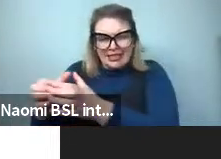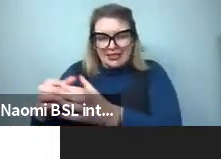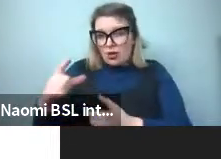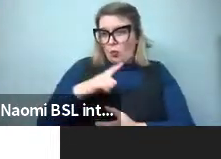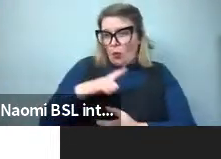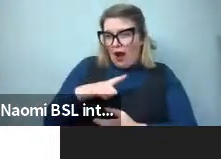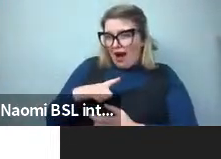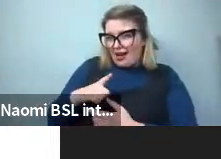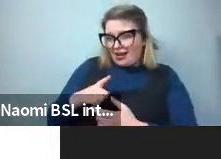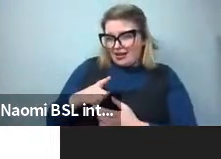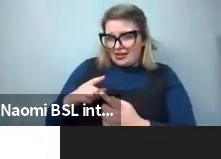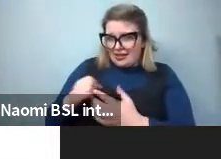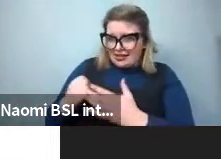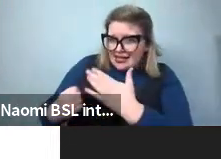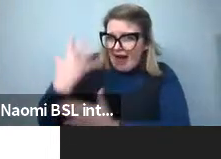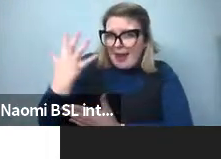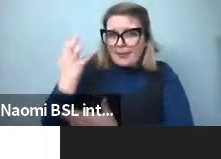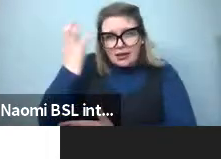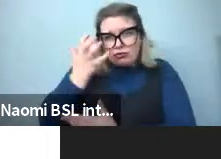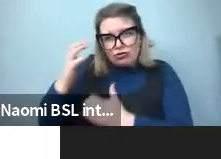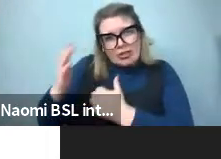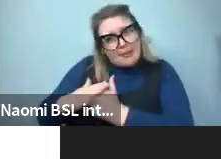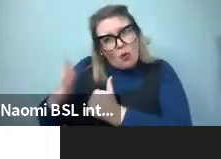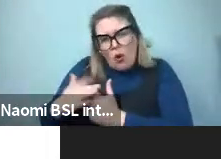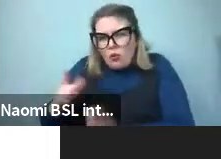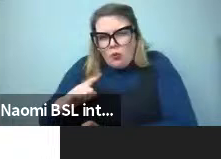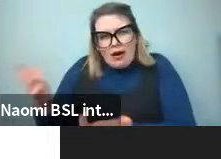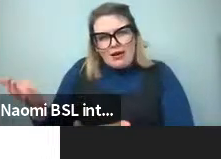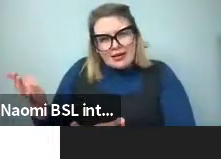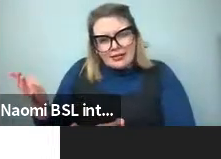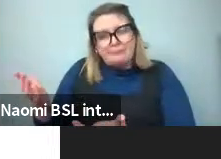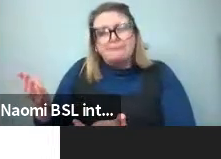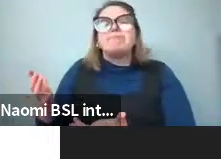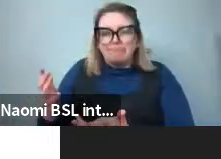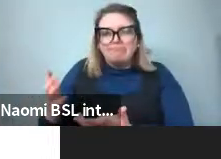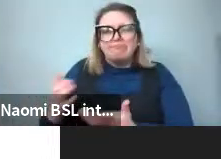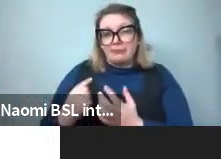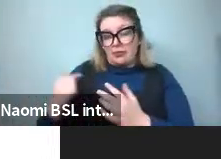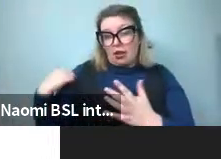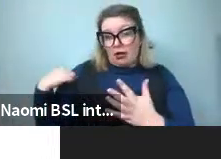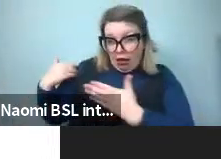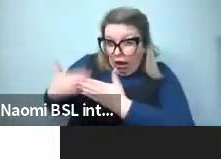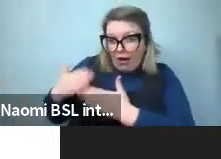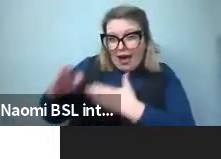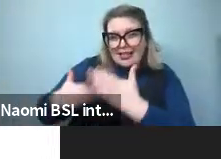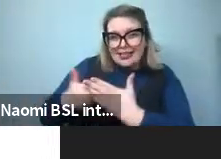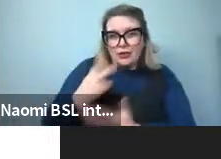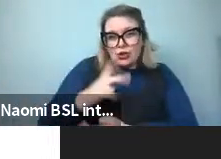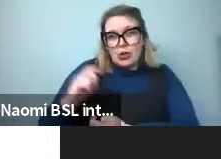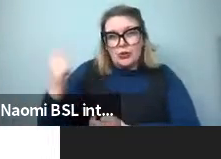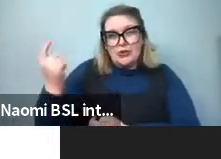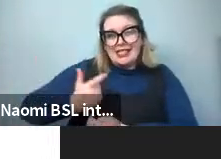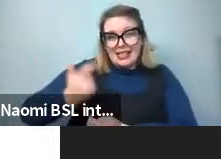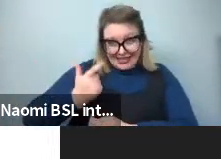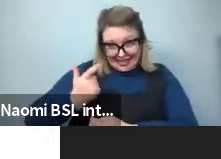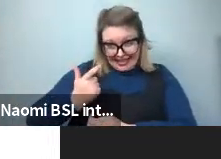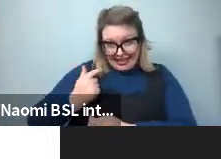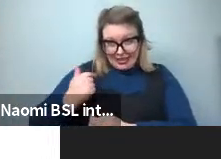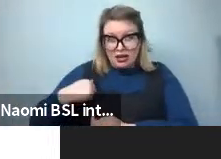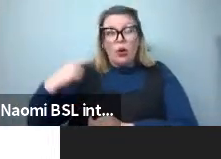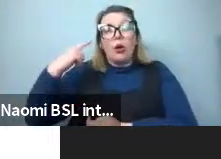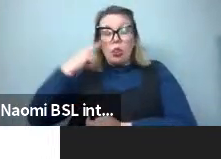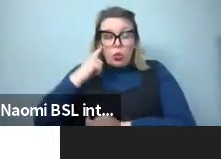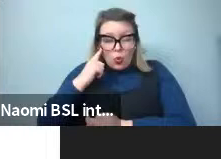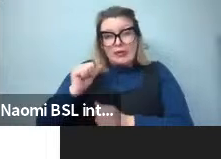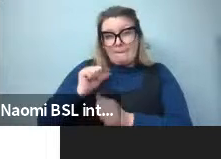have more terms. Up until 2017, the best theory of why languages vary in their color terms was due to Berlin and